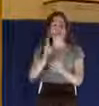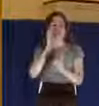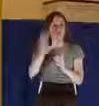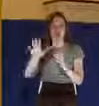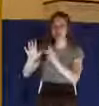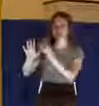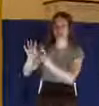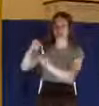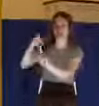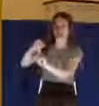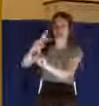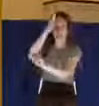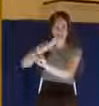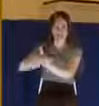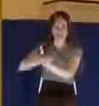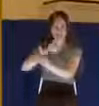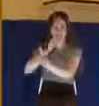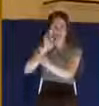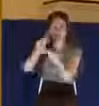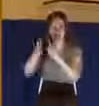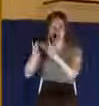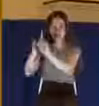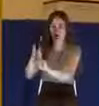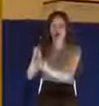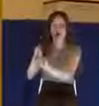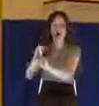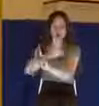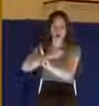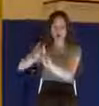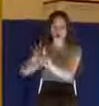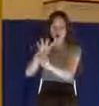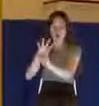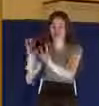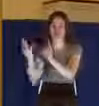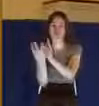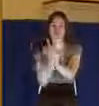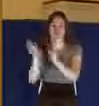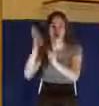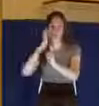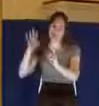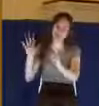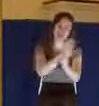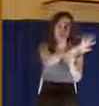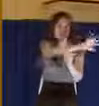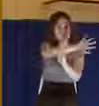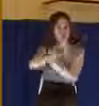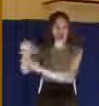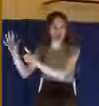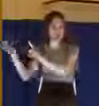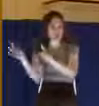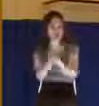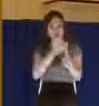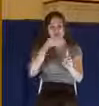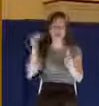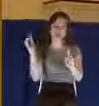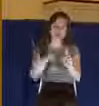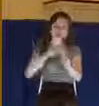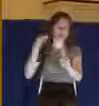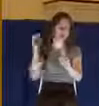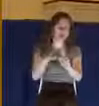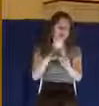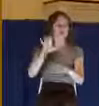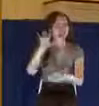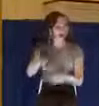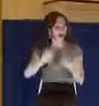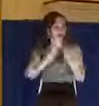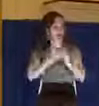And one would grab his beard and pull the hair out. And another would hit him with his fist. And another would spit on his face. And this is the treatment that